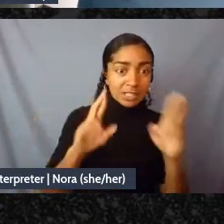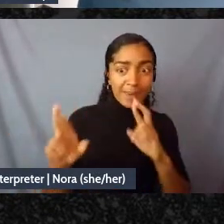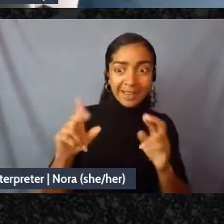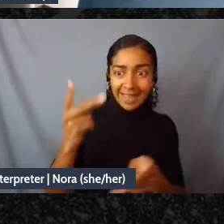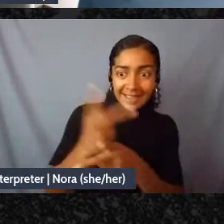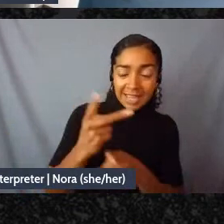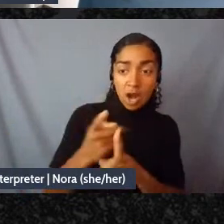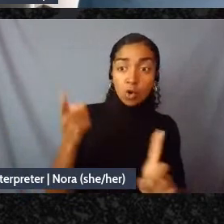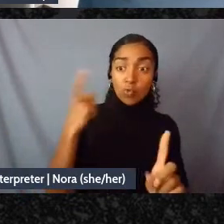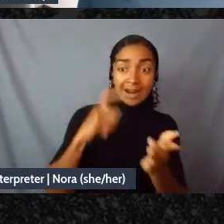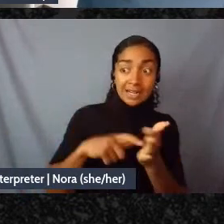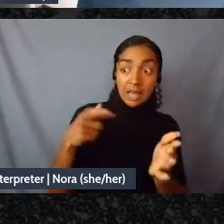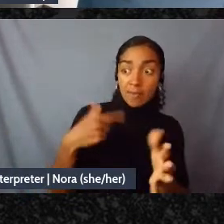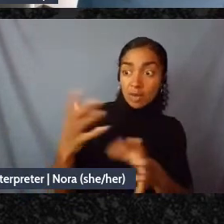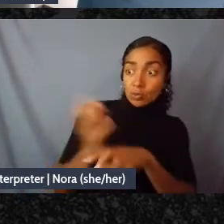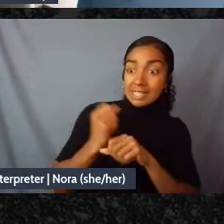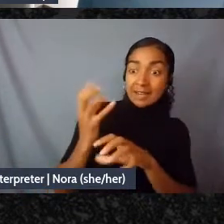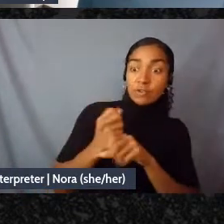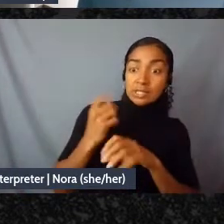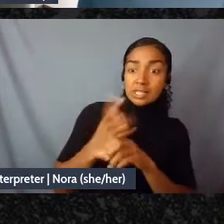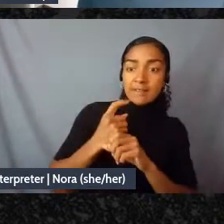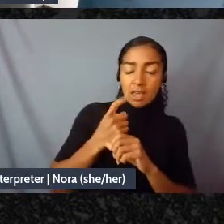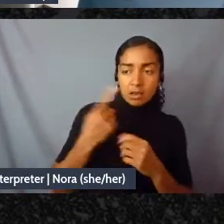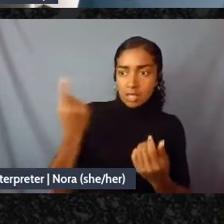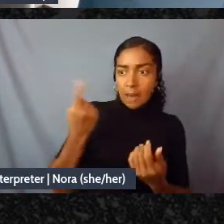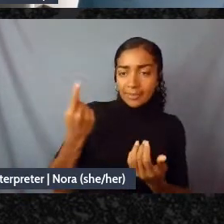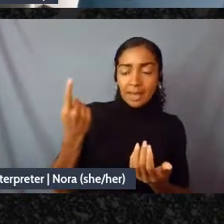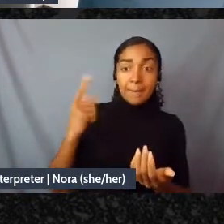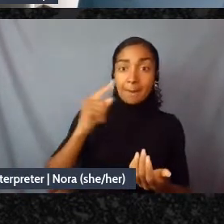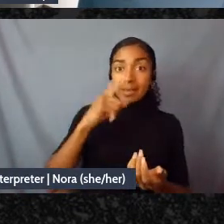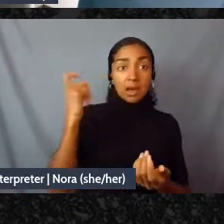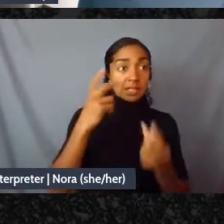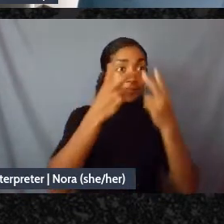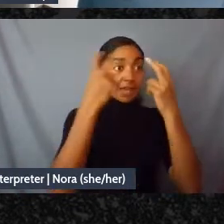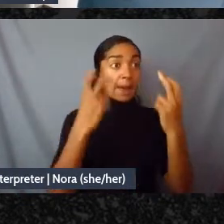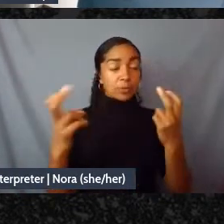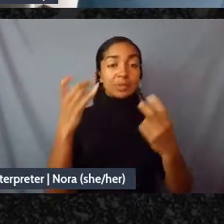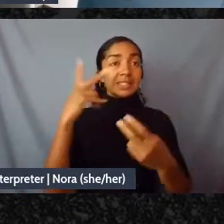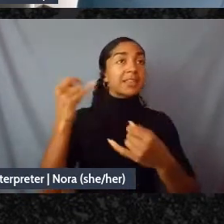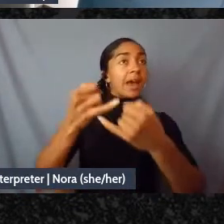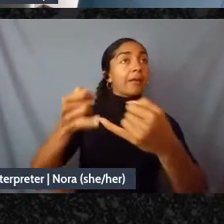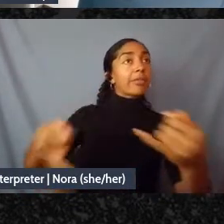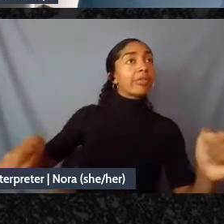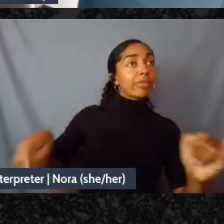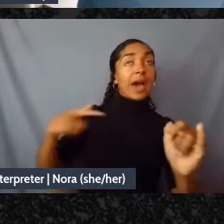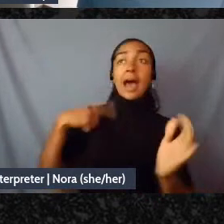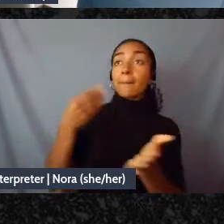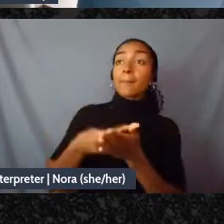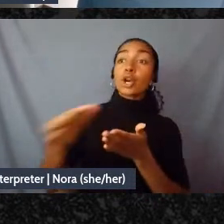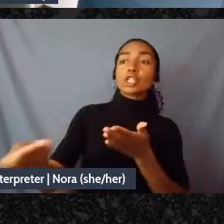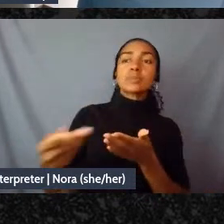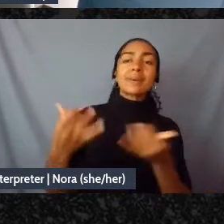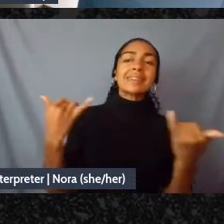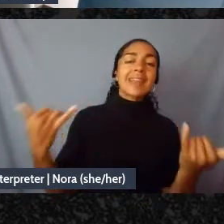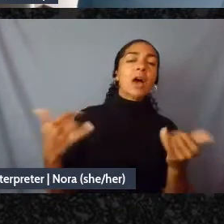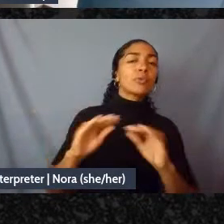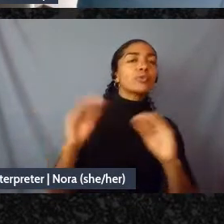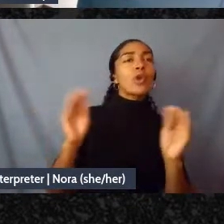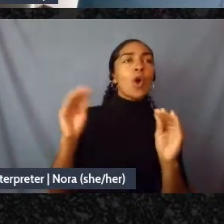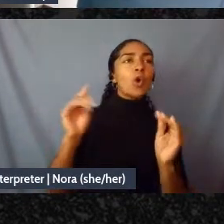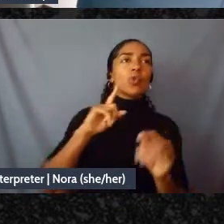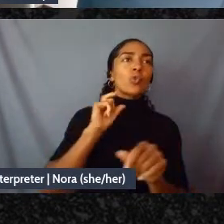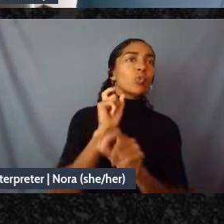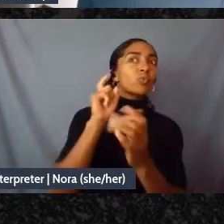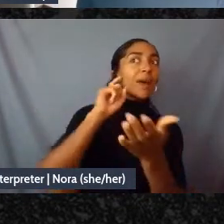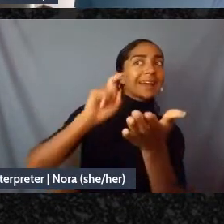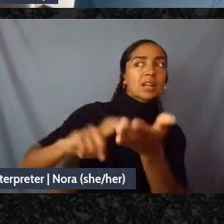but because of capitalism we have this line that exists where it's like oh I purchased something with no sense of where that comes from